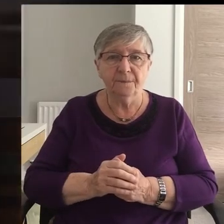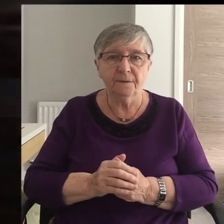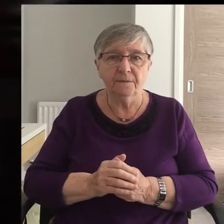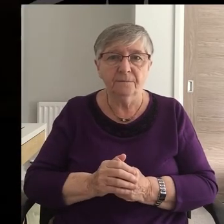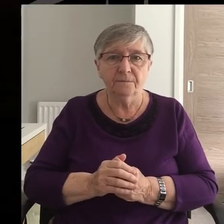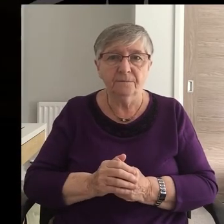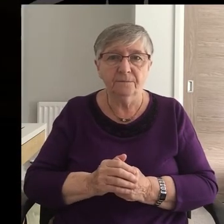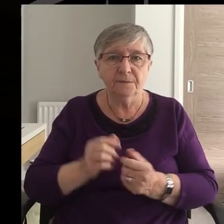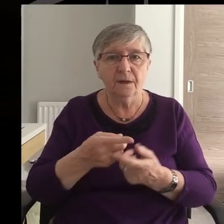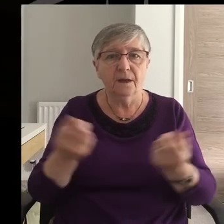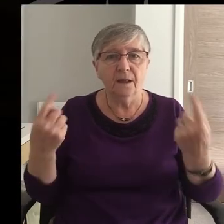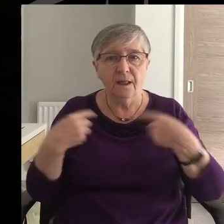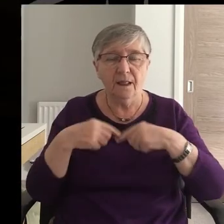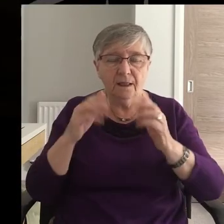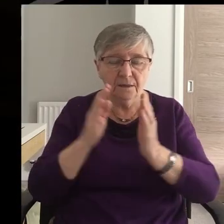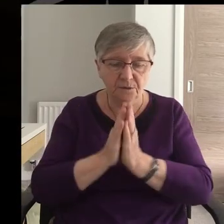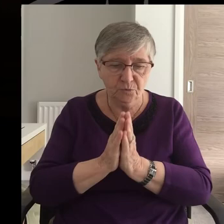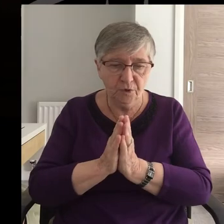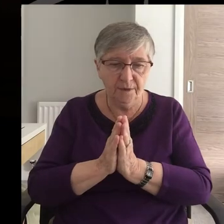Let us pray